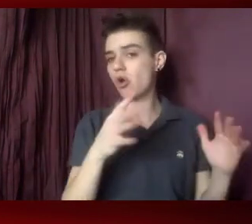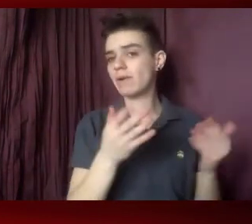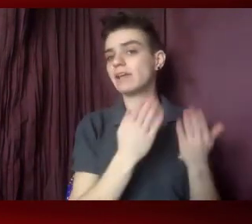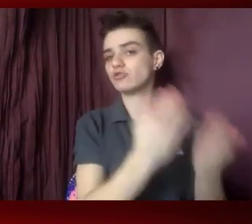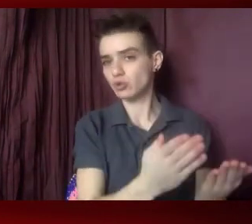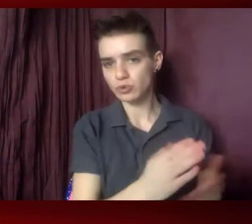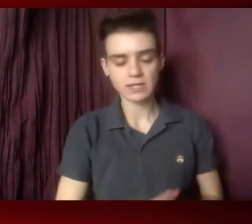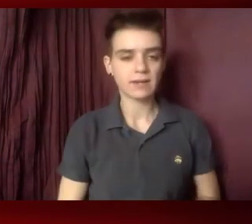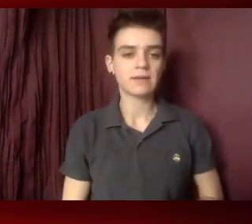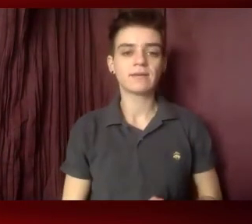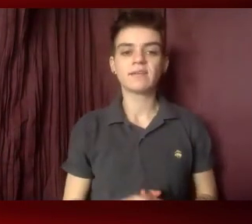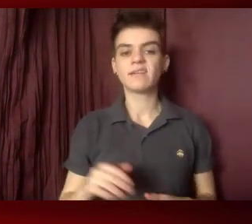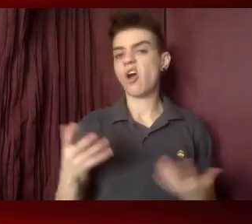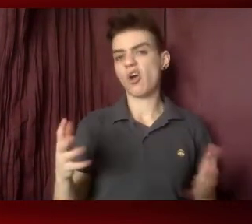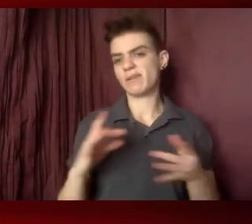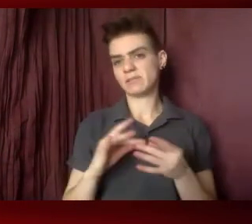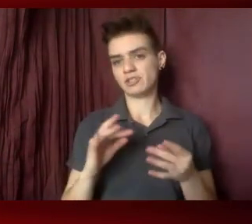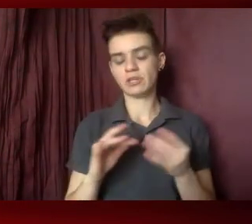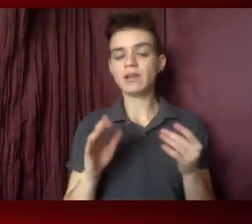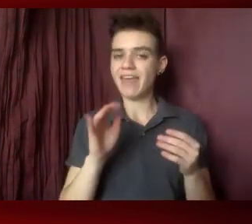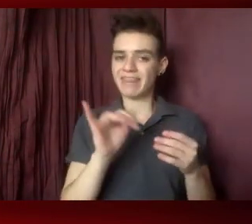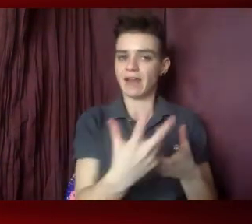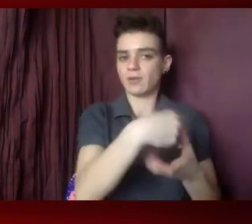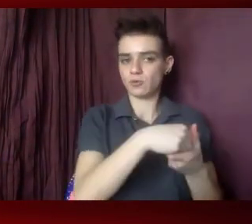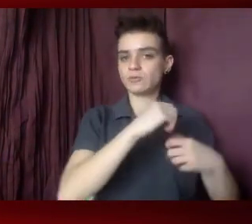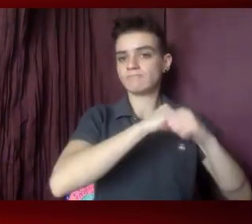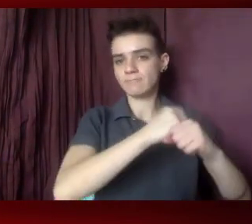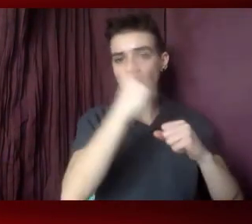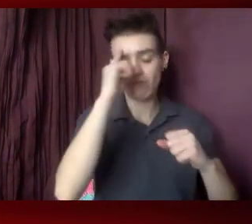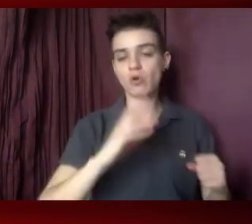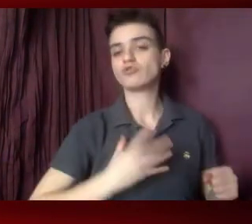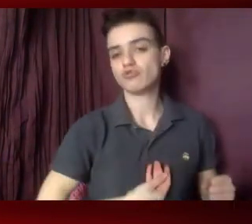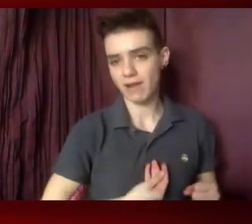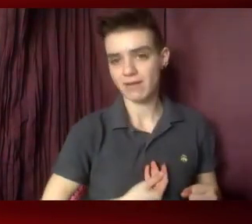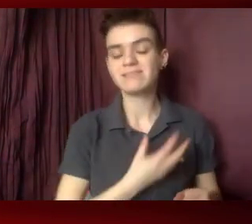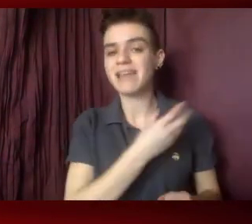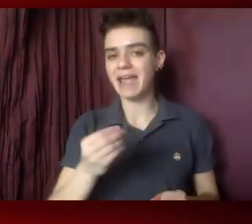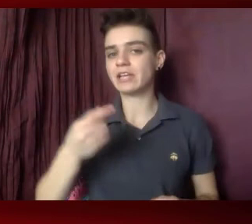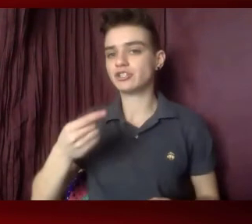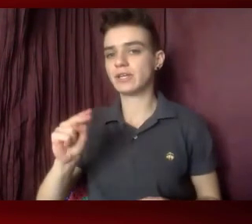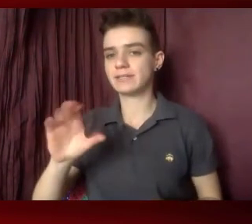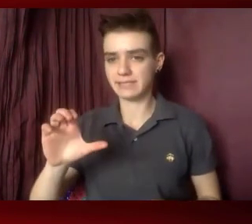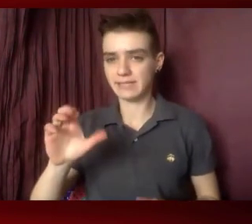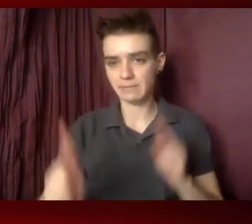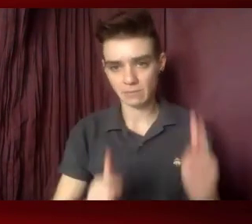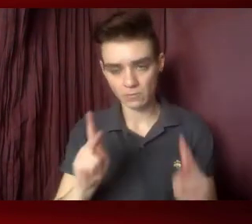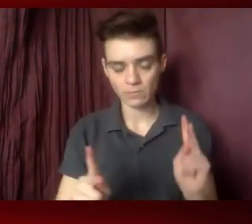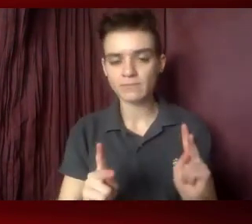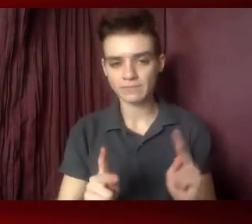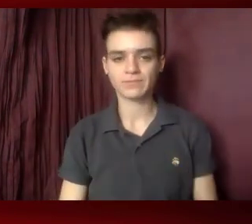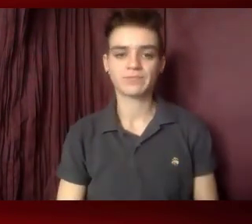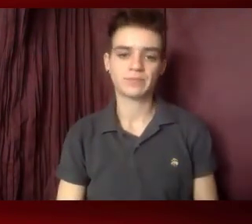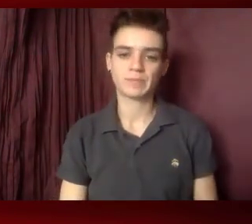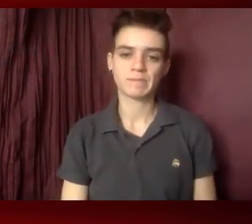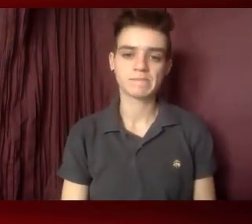and as Kamaria said, would explicitly include protections for transgender and gender nonconforming people in several areas of